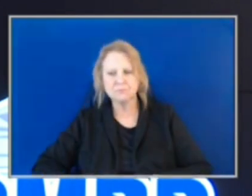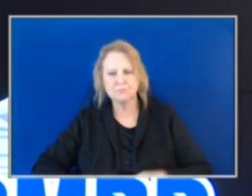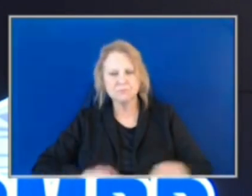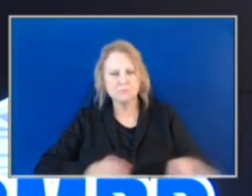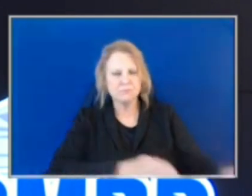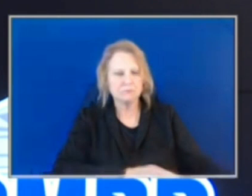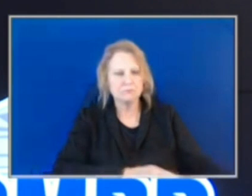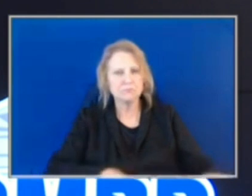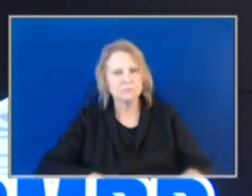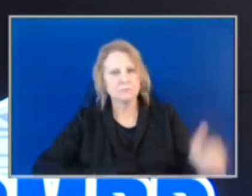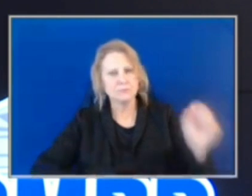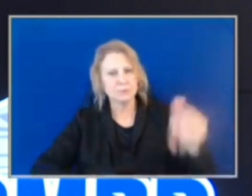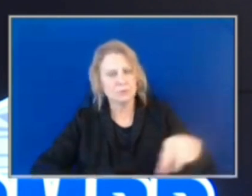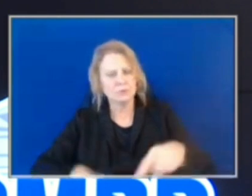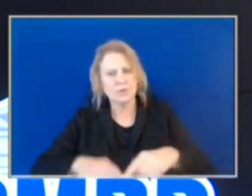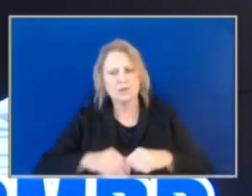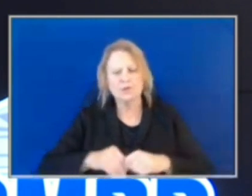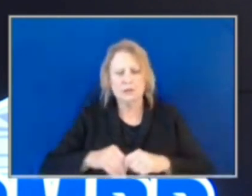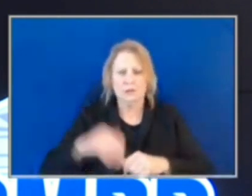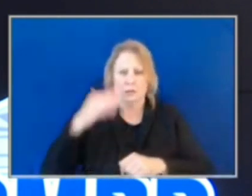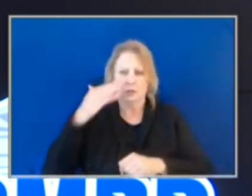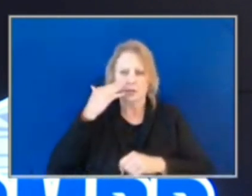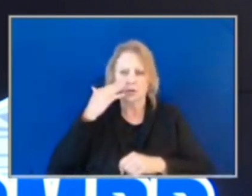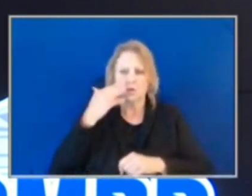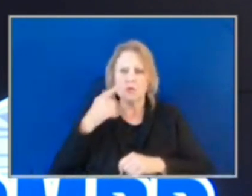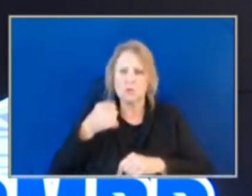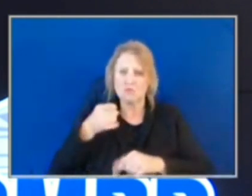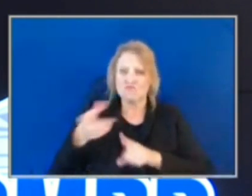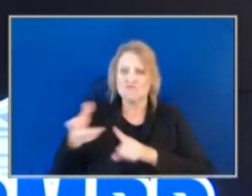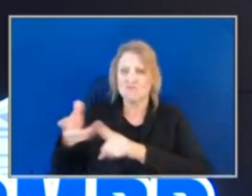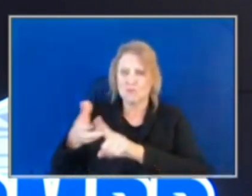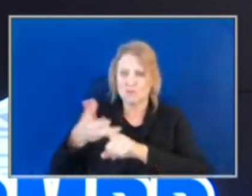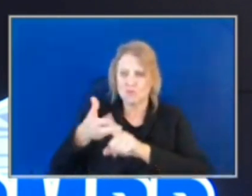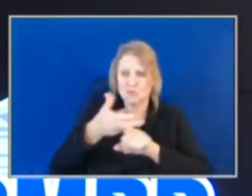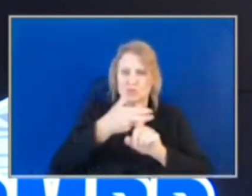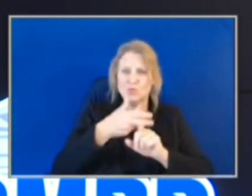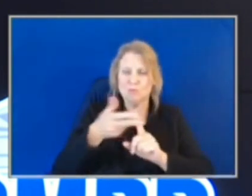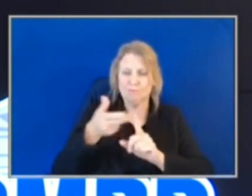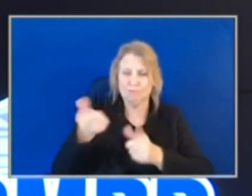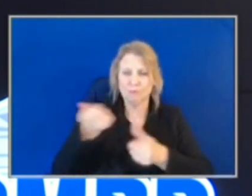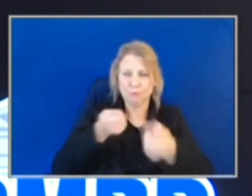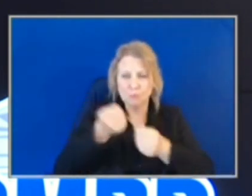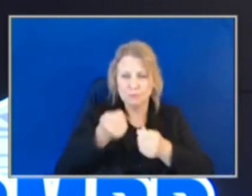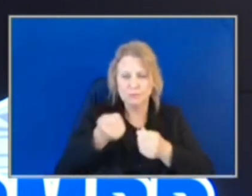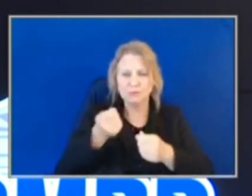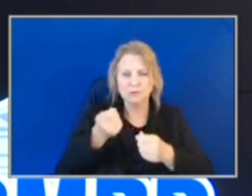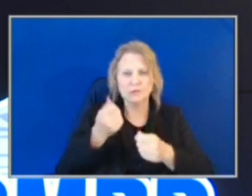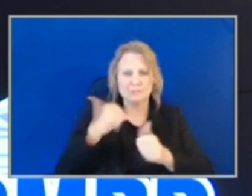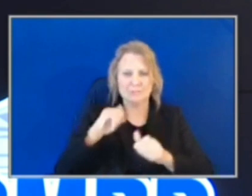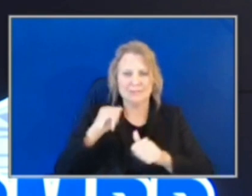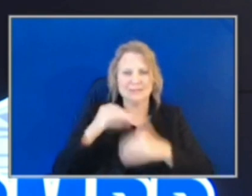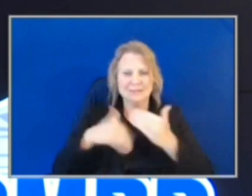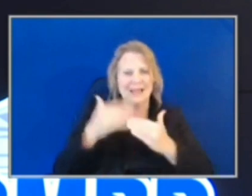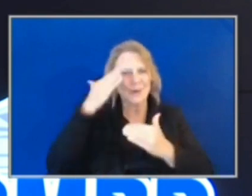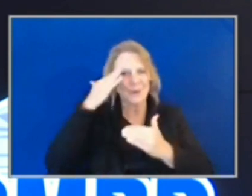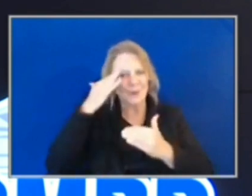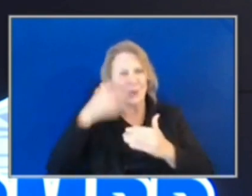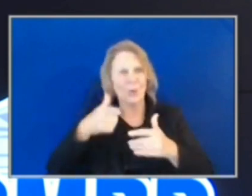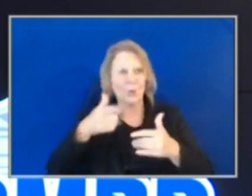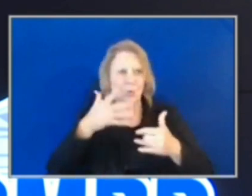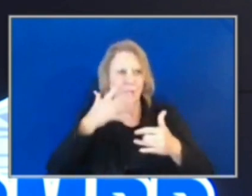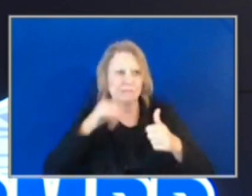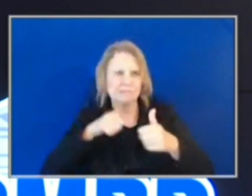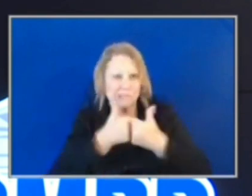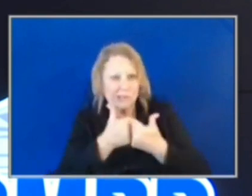will this do for officers? I know that recruitment, even though it looks like you guys are making progress, is still an uphill battle. What will it do for your